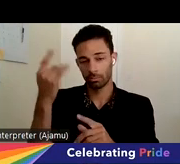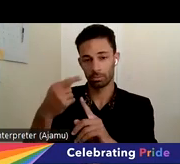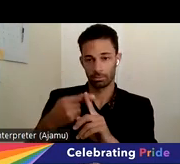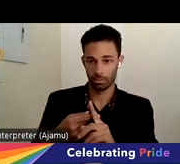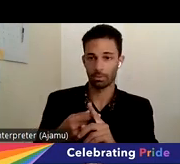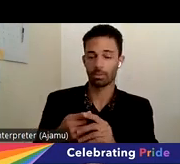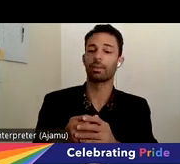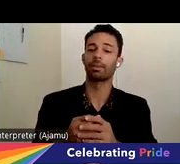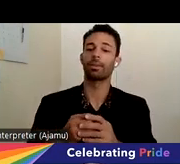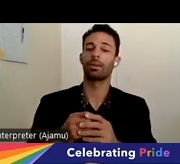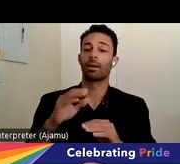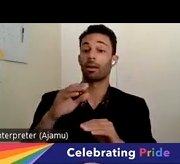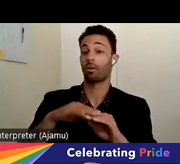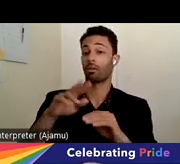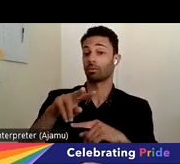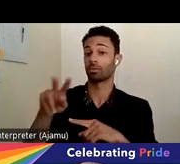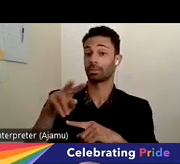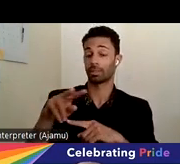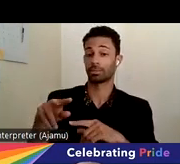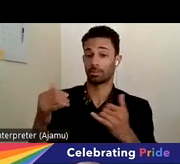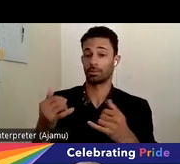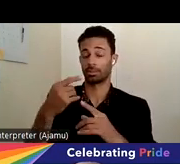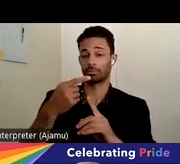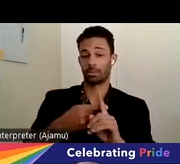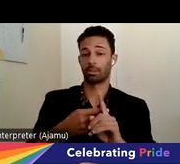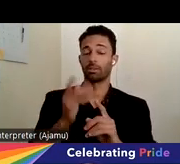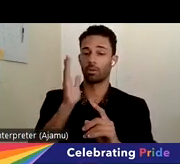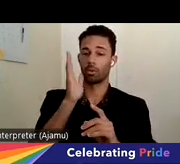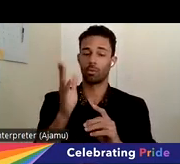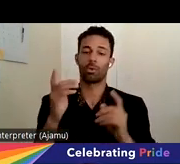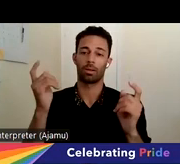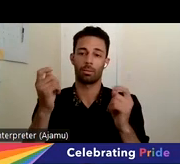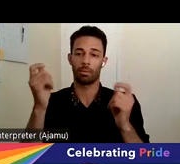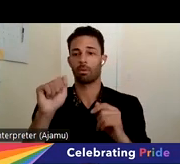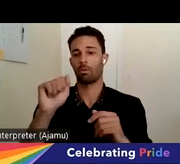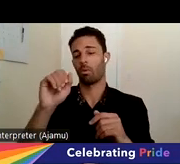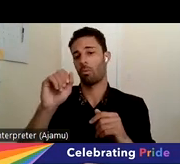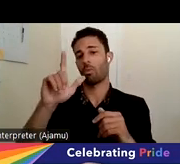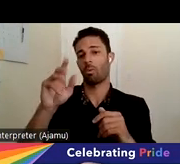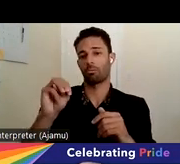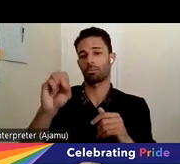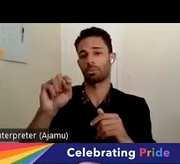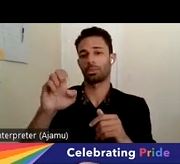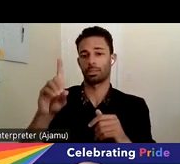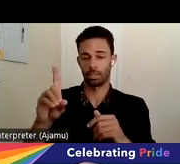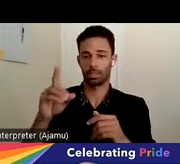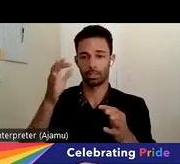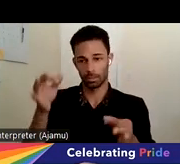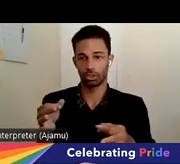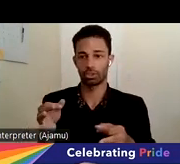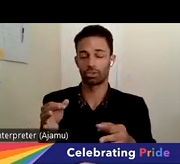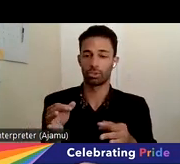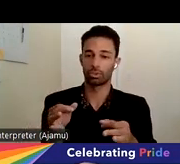this month, in two days, we'll commemorate the Olmstead decision. So all of these pieces fit together, and,